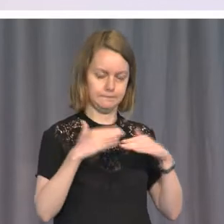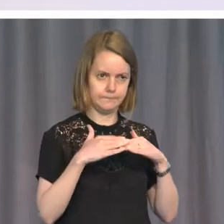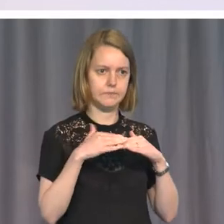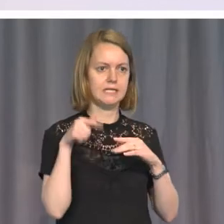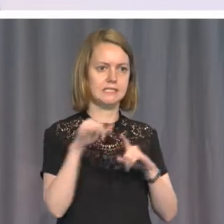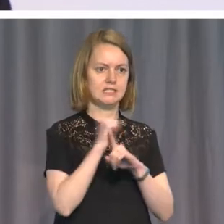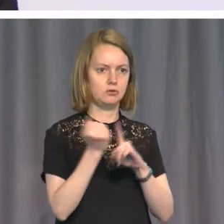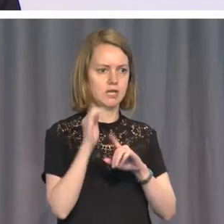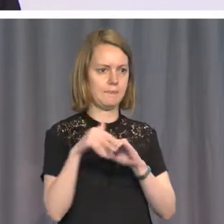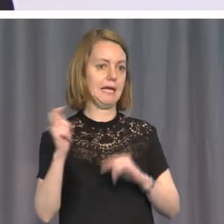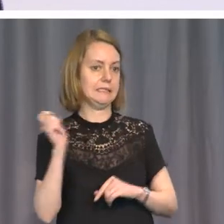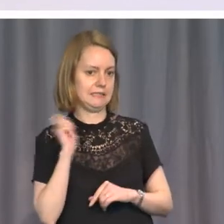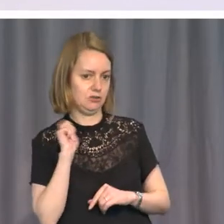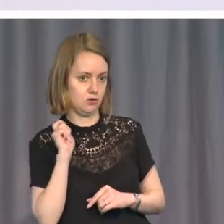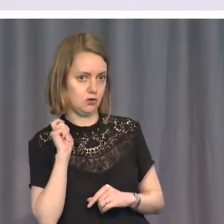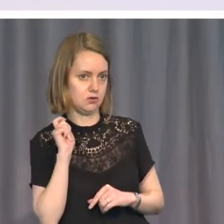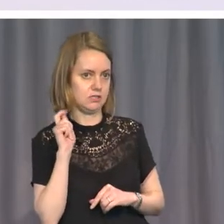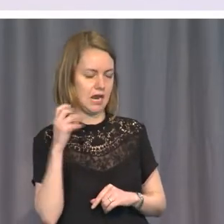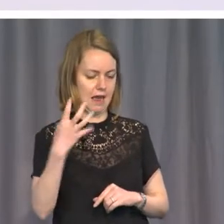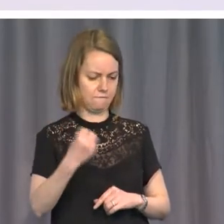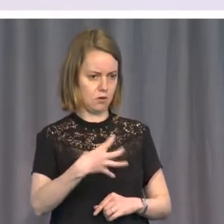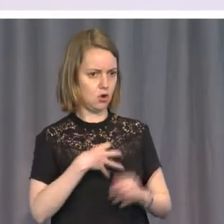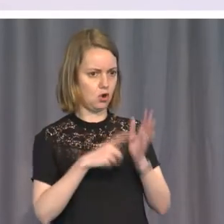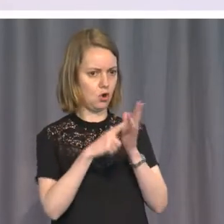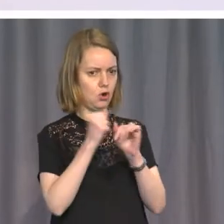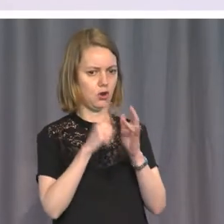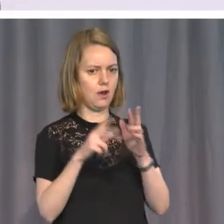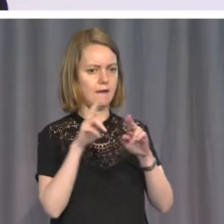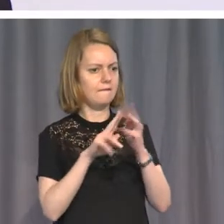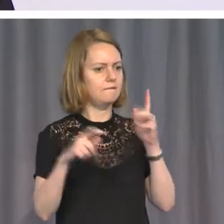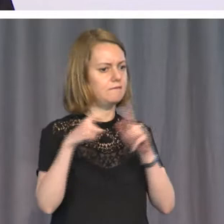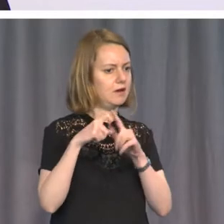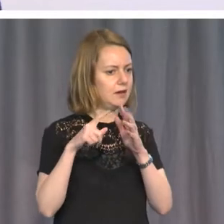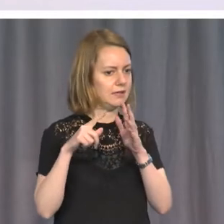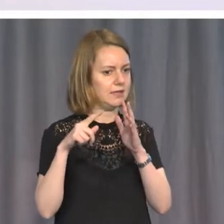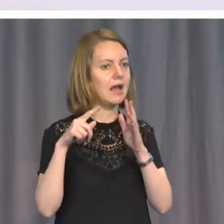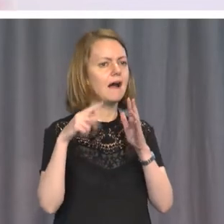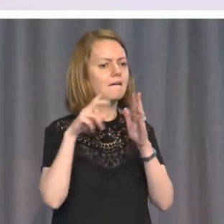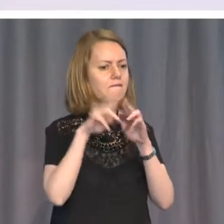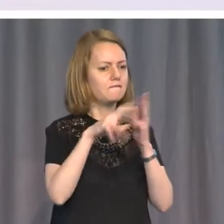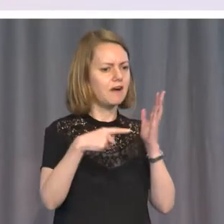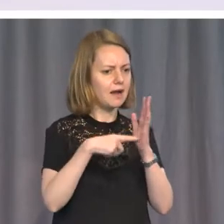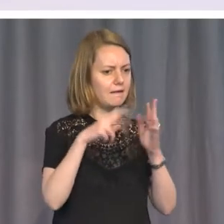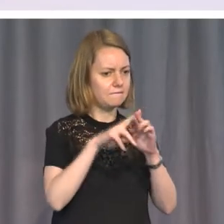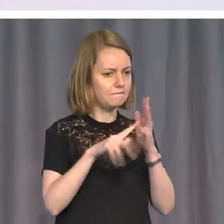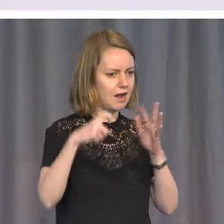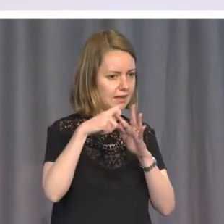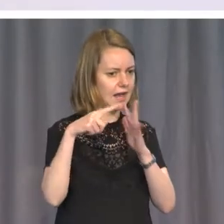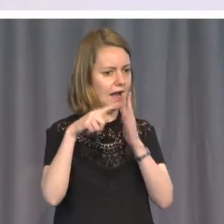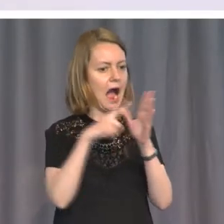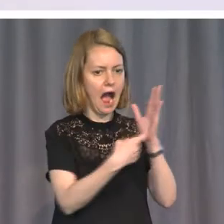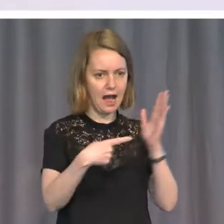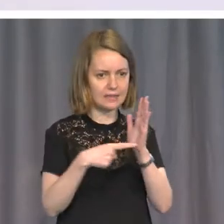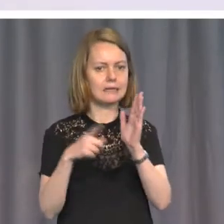a T-shirt which had the logo, Thuck Art, Let's Dance. And there was this terrifying silence.